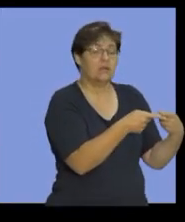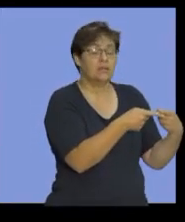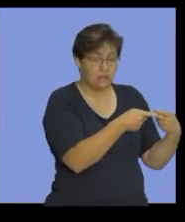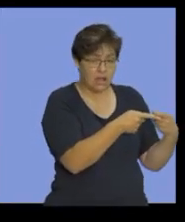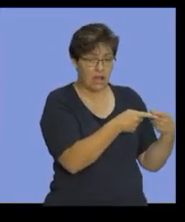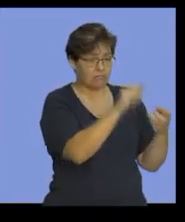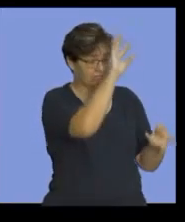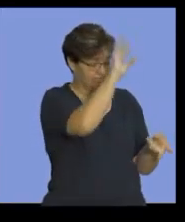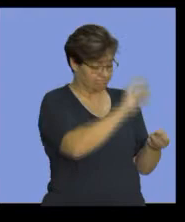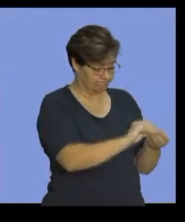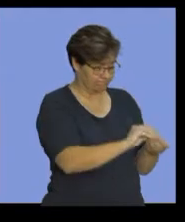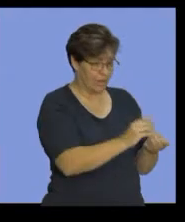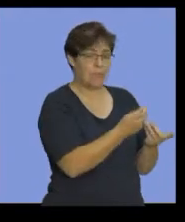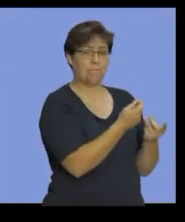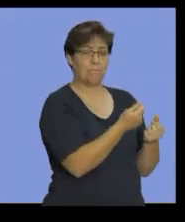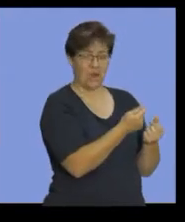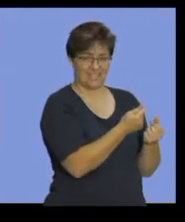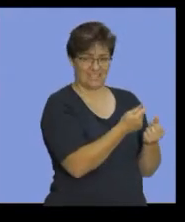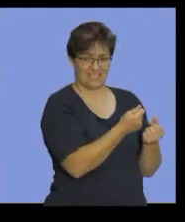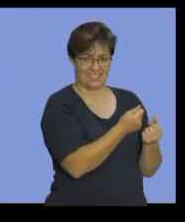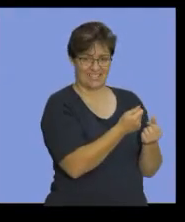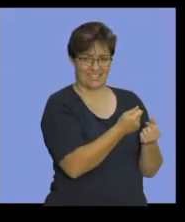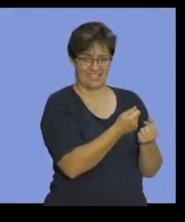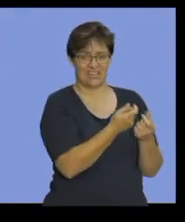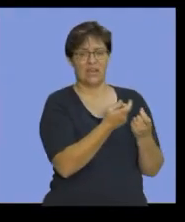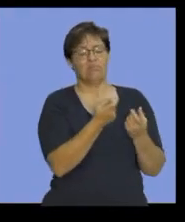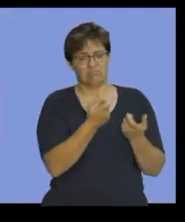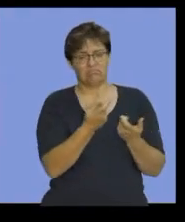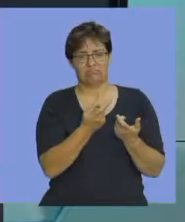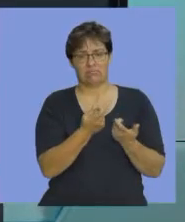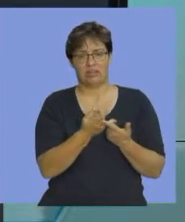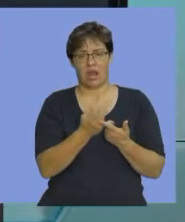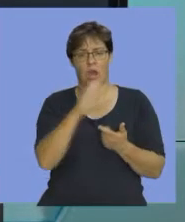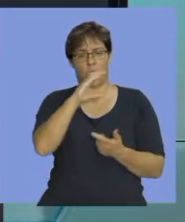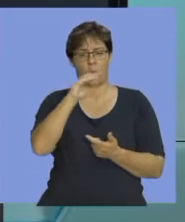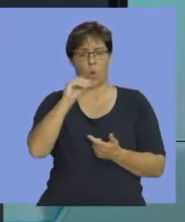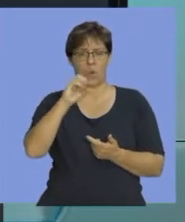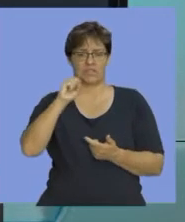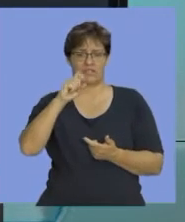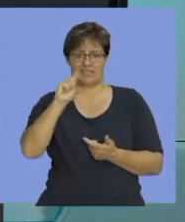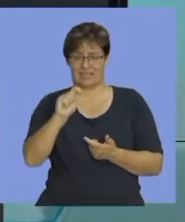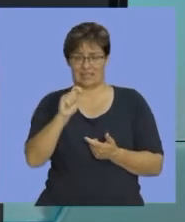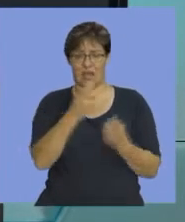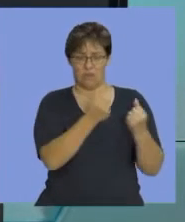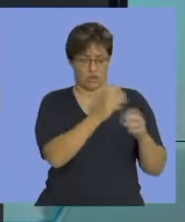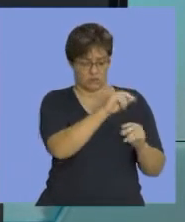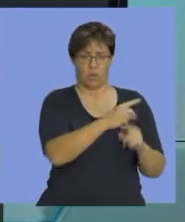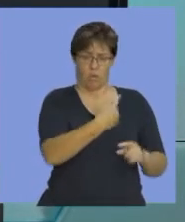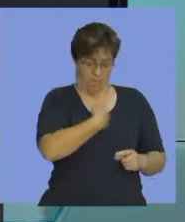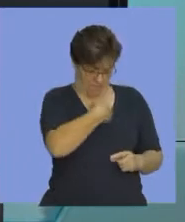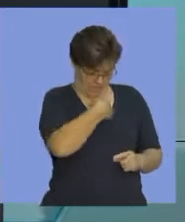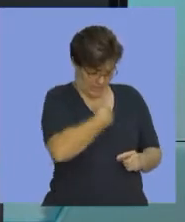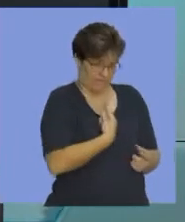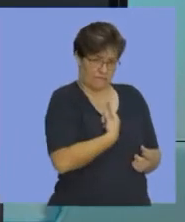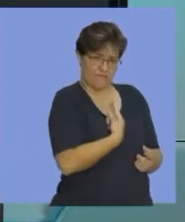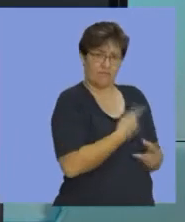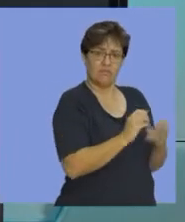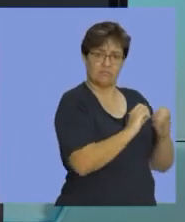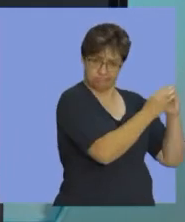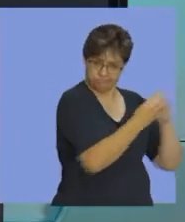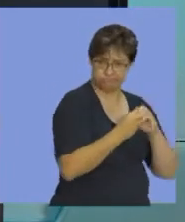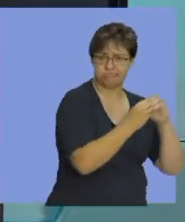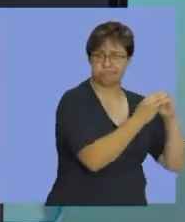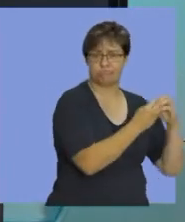correct cost price, got that? Because obviously, understand this, you are manufacturing the product.